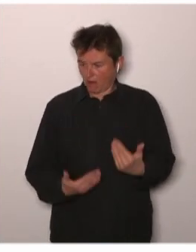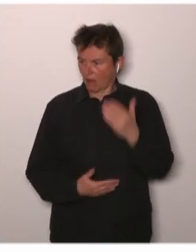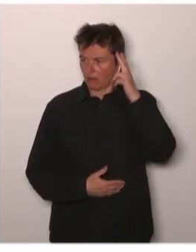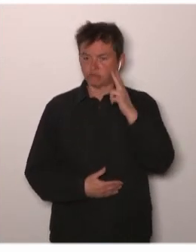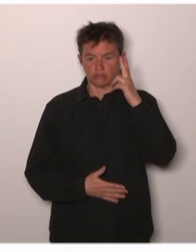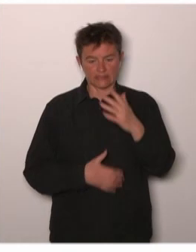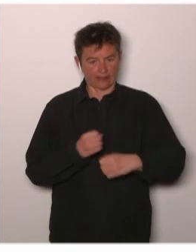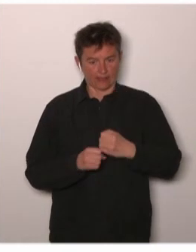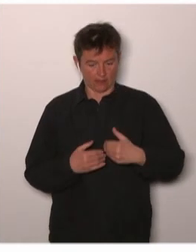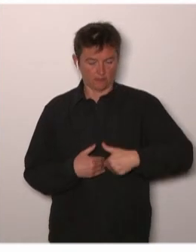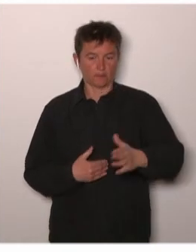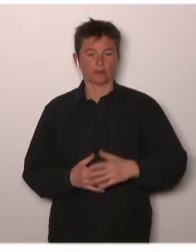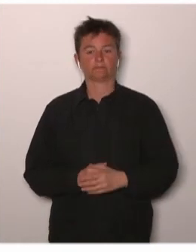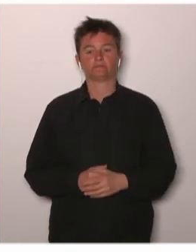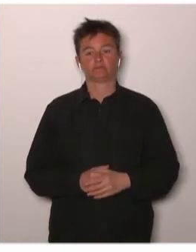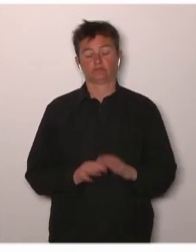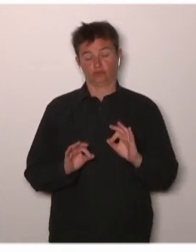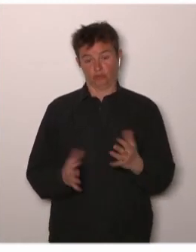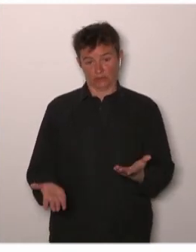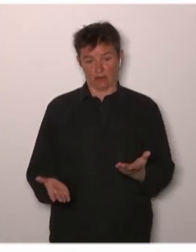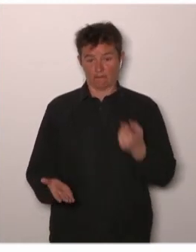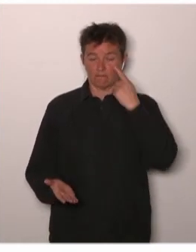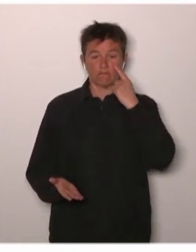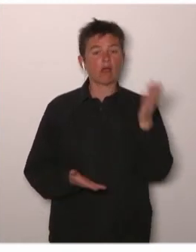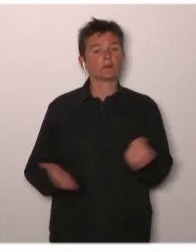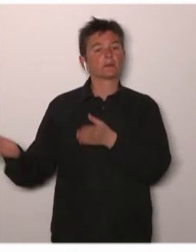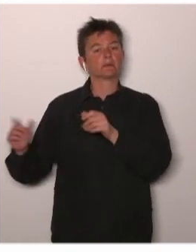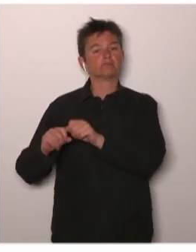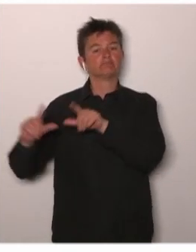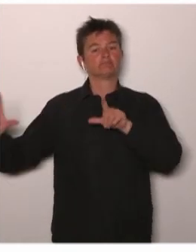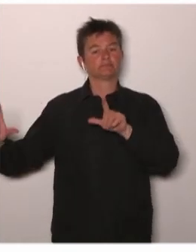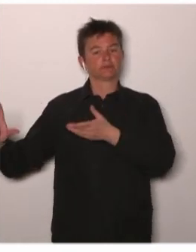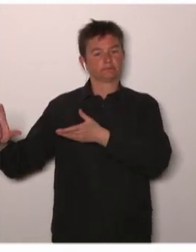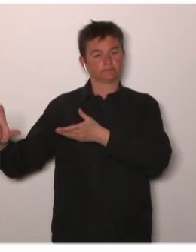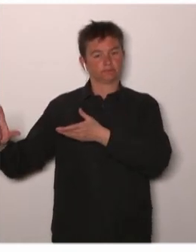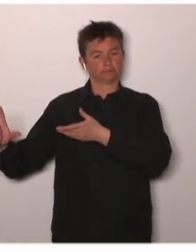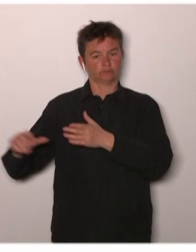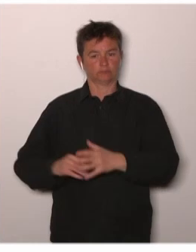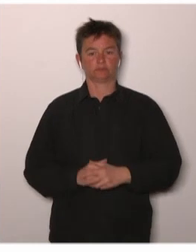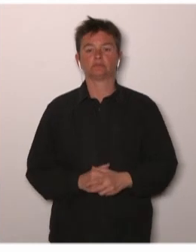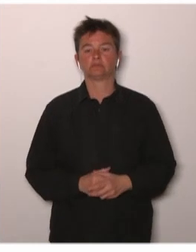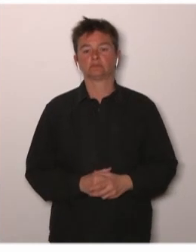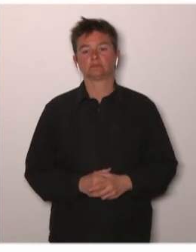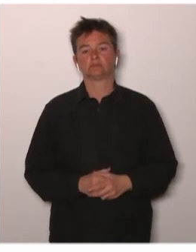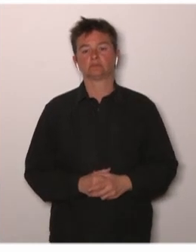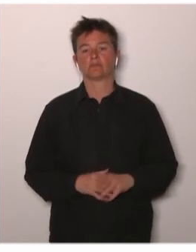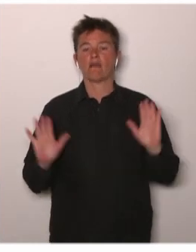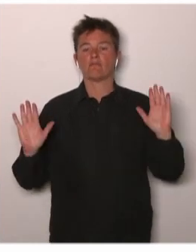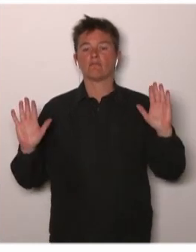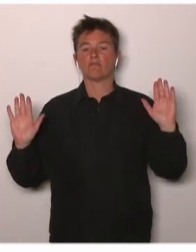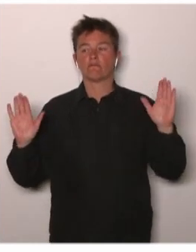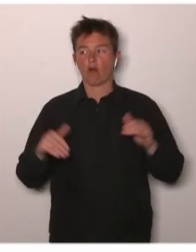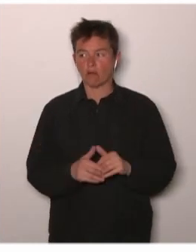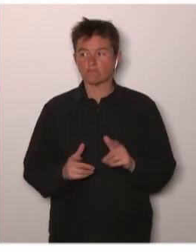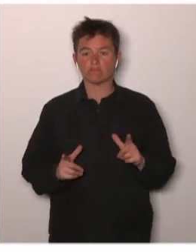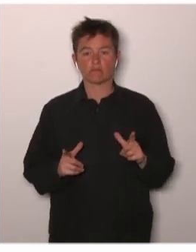one we see on the one that we see on the slide indeed and really we have convinced I hope and